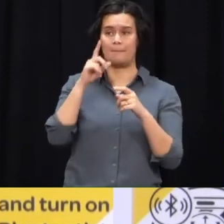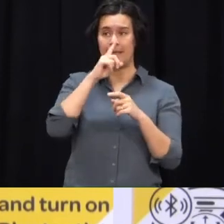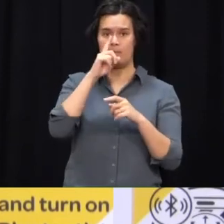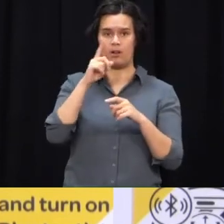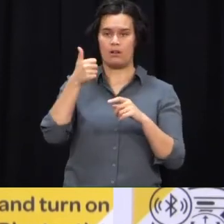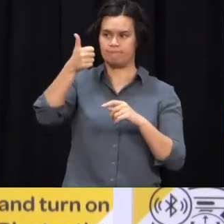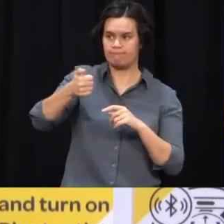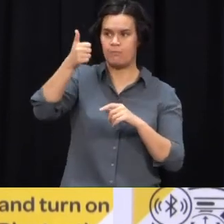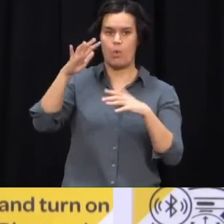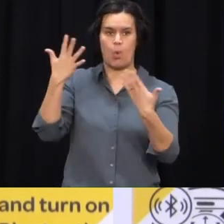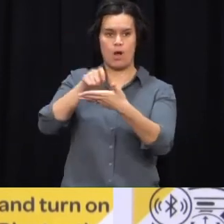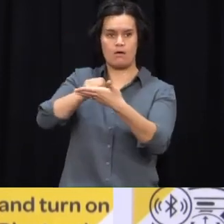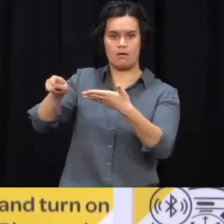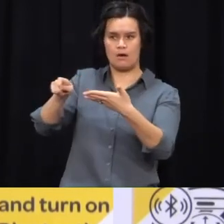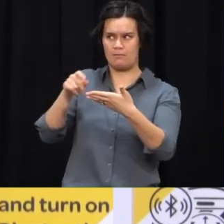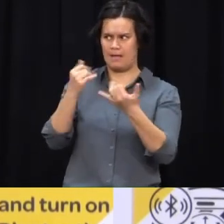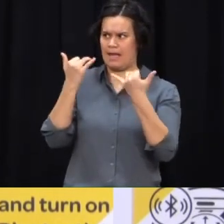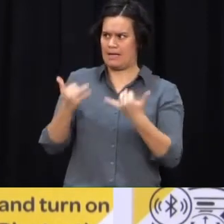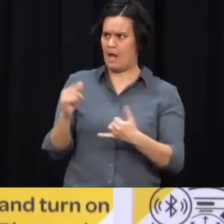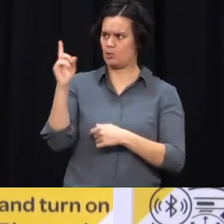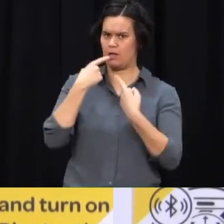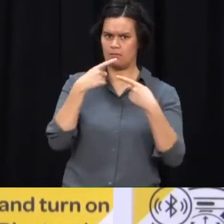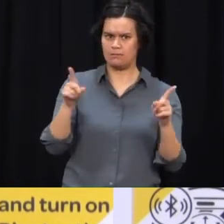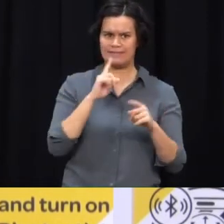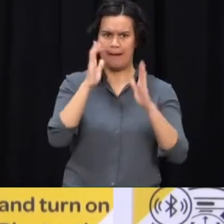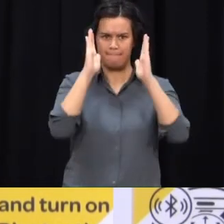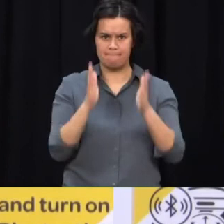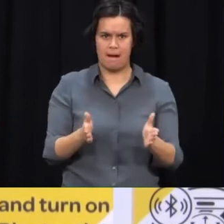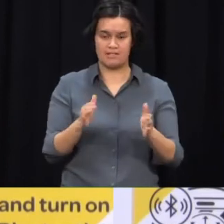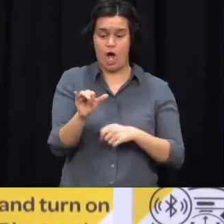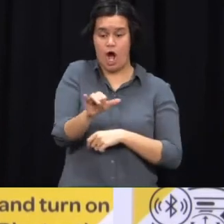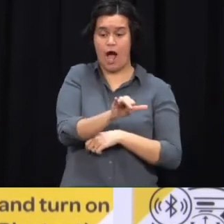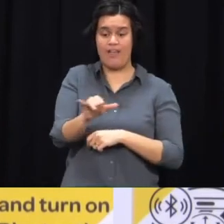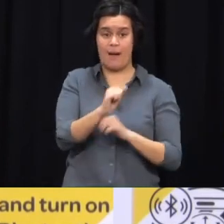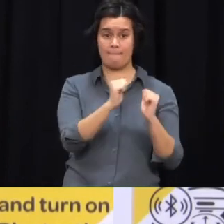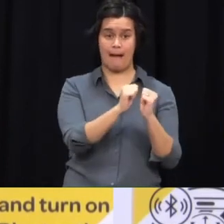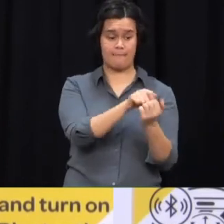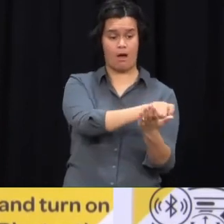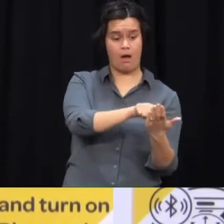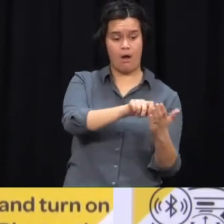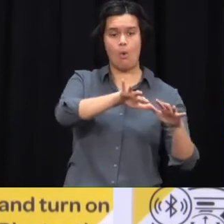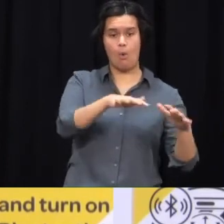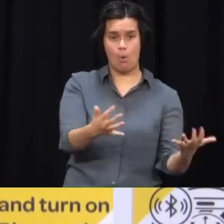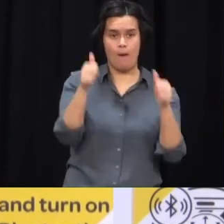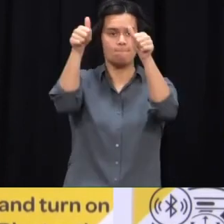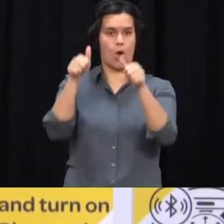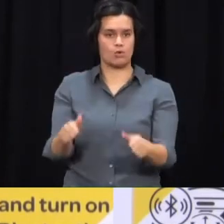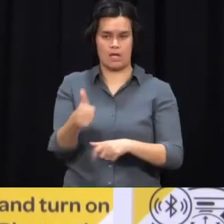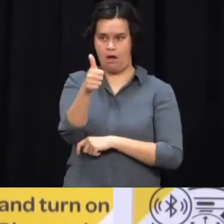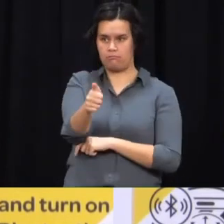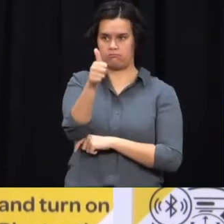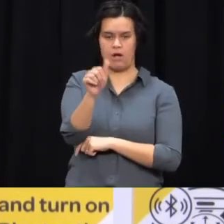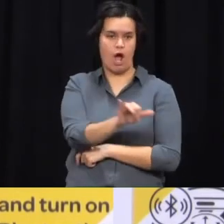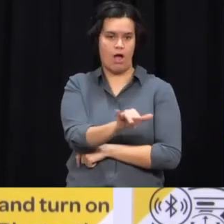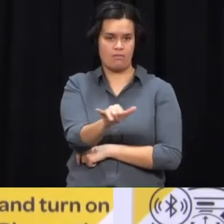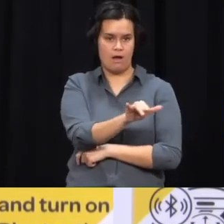announce this policy? Look, we had been working on it for some time already. As I indicated, we were ready to announce that. The